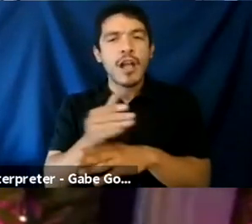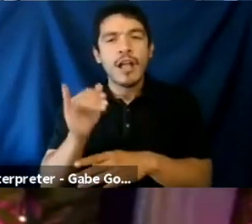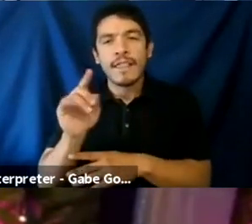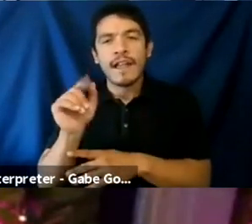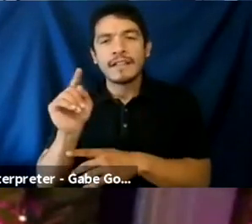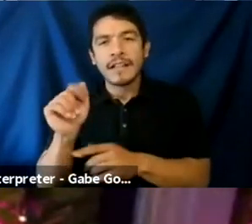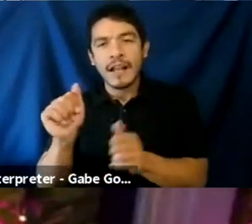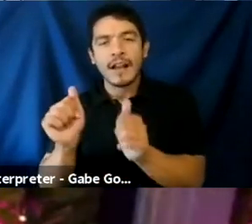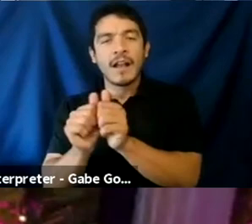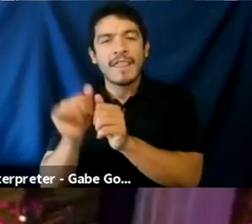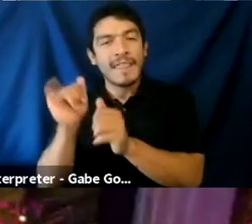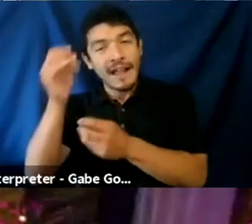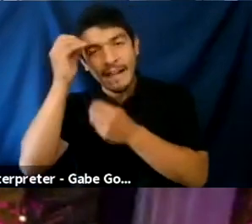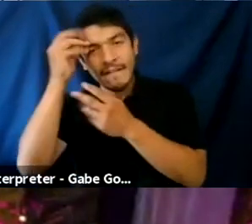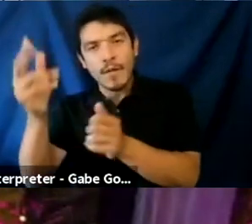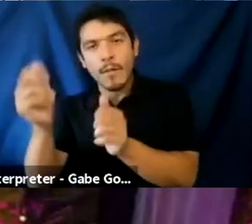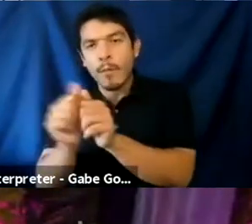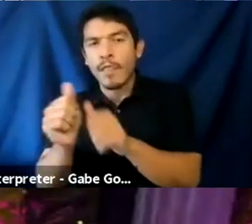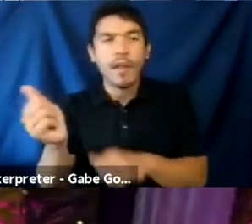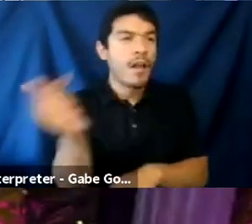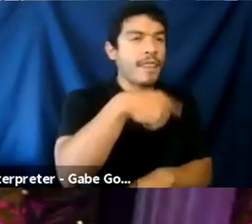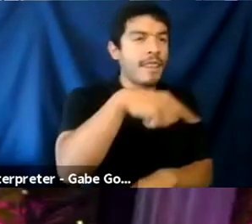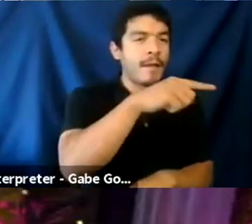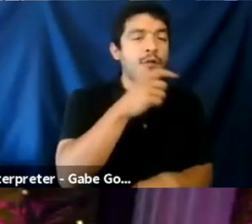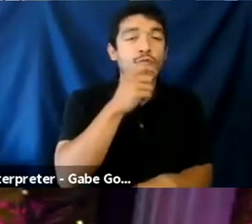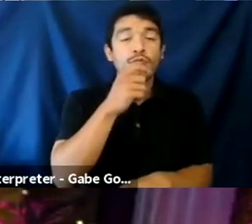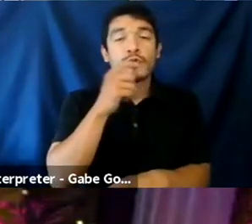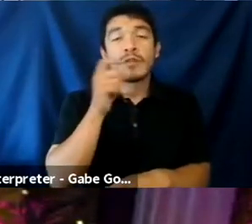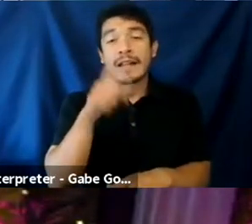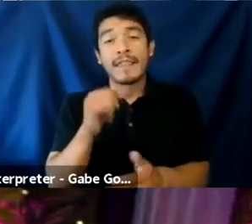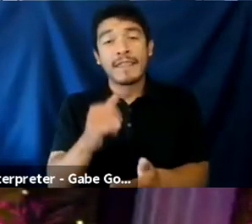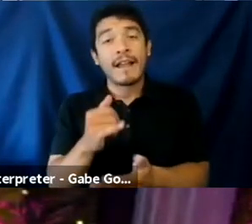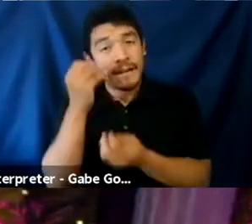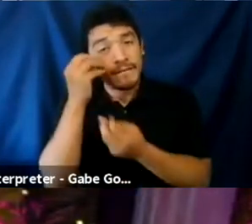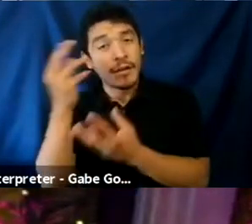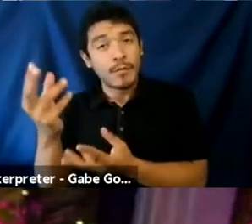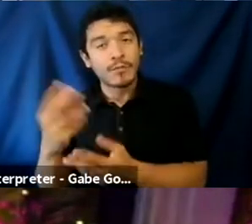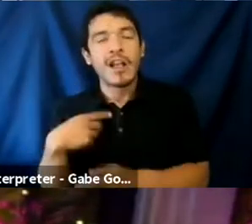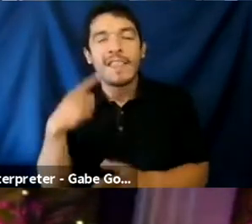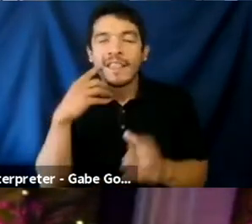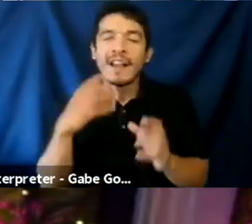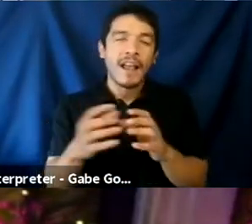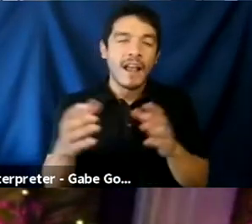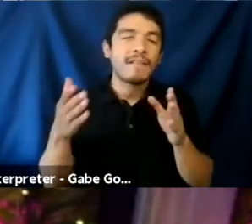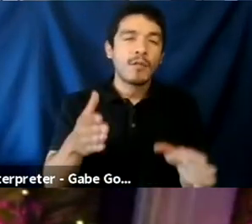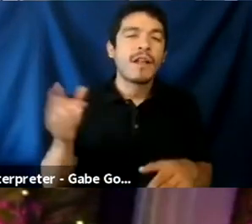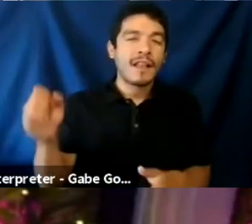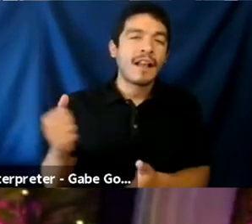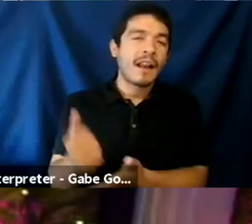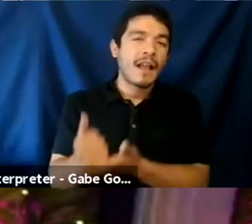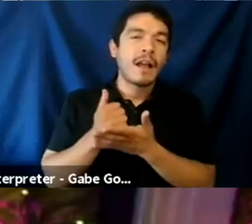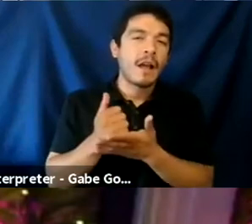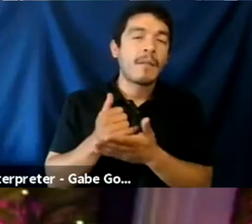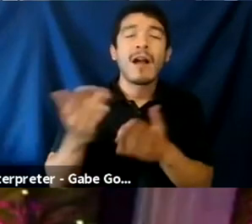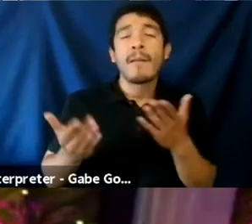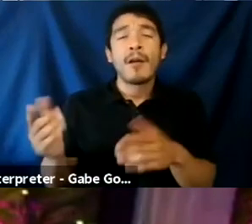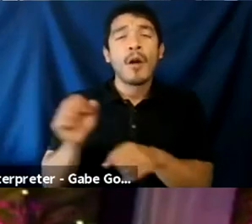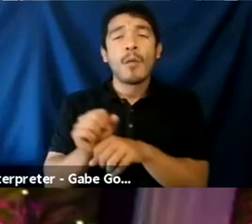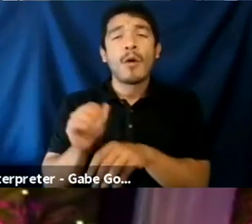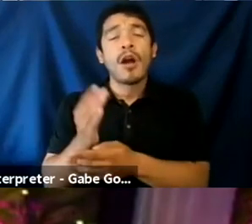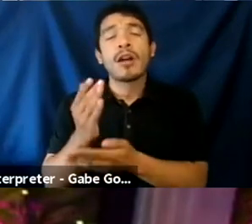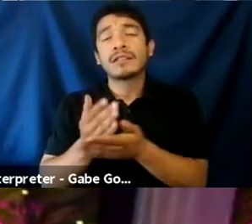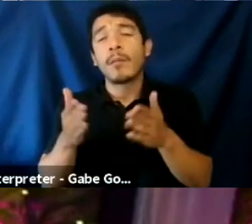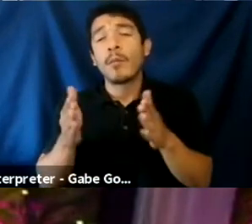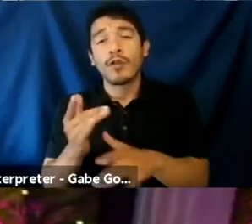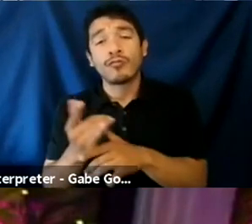know, who, who could be at risk. So, um, so yeah, I think there's a lot of ways that Twitch could help them and maybe they're working on some of these ways right